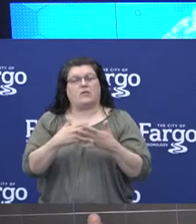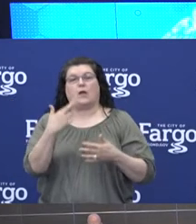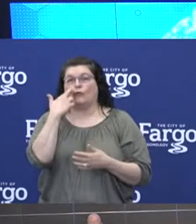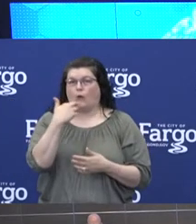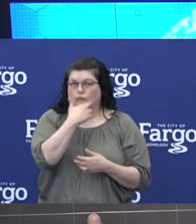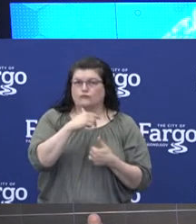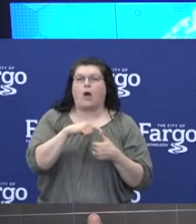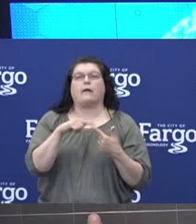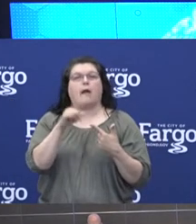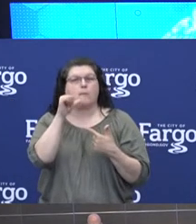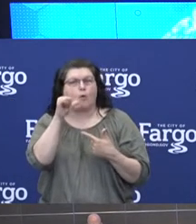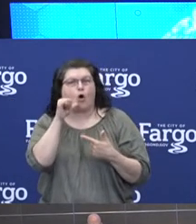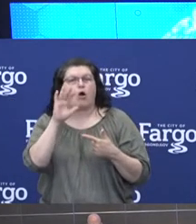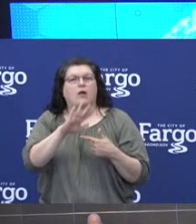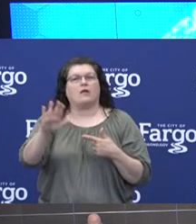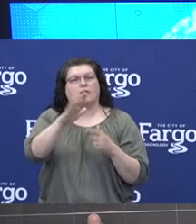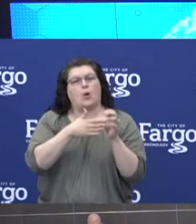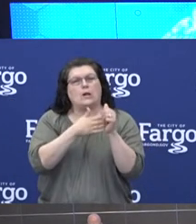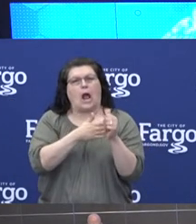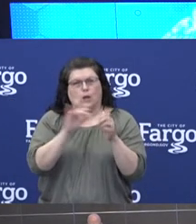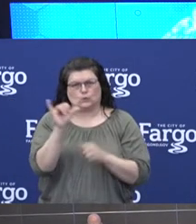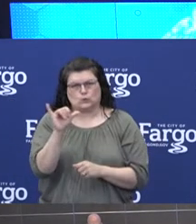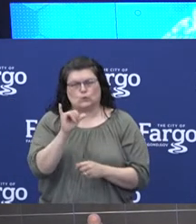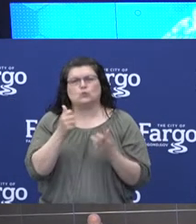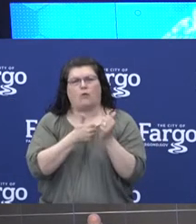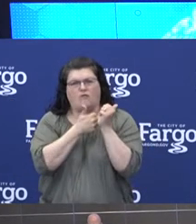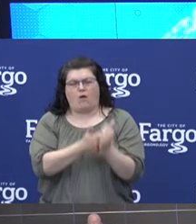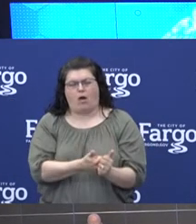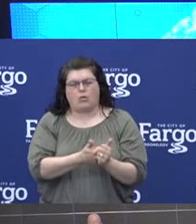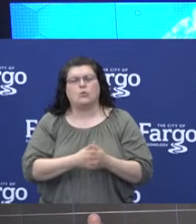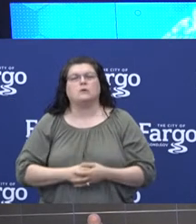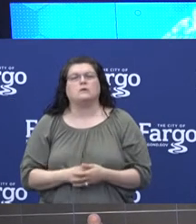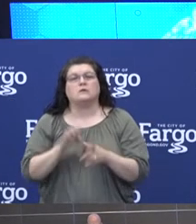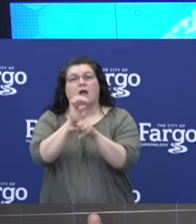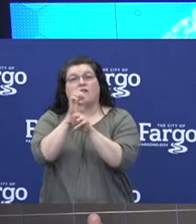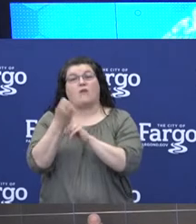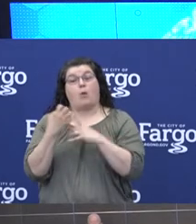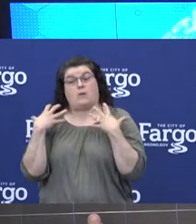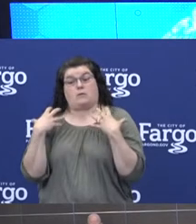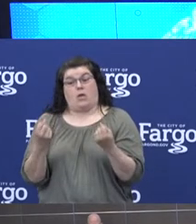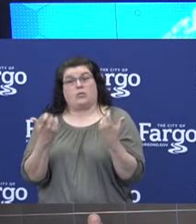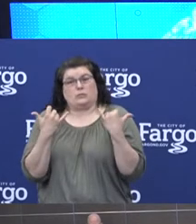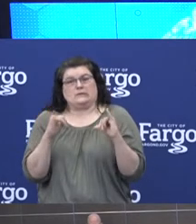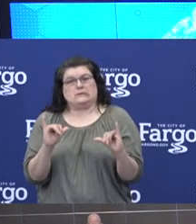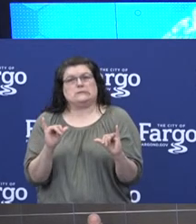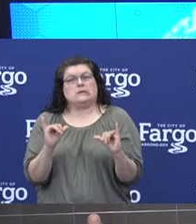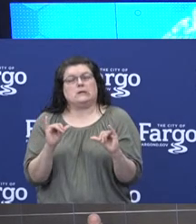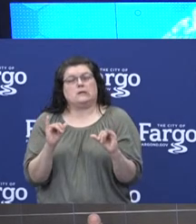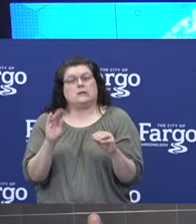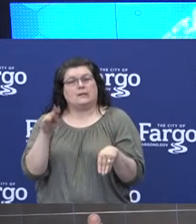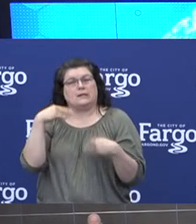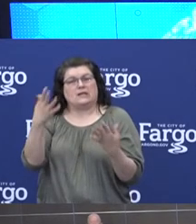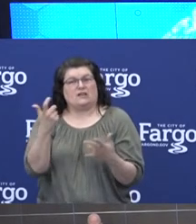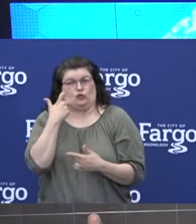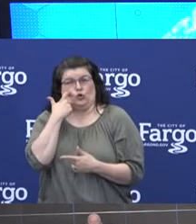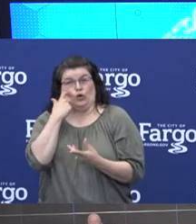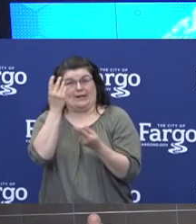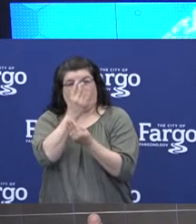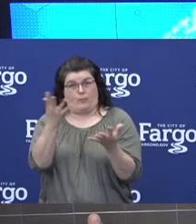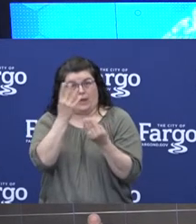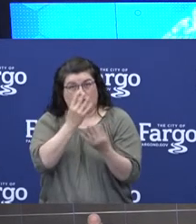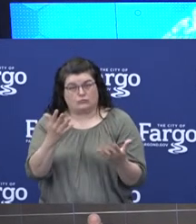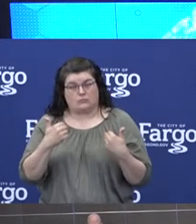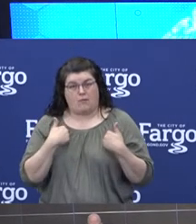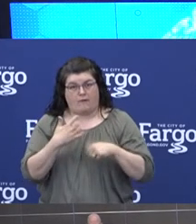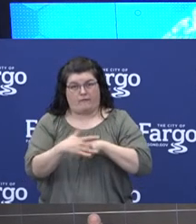available to us on NDE response. Environmental health will continue to provide the most current information that we have